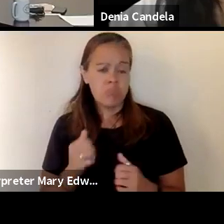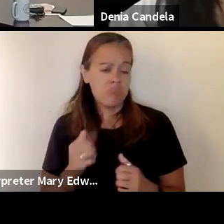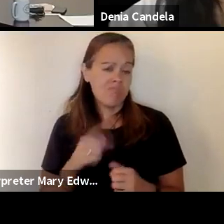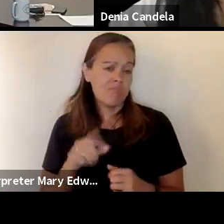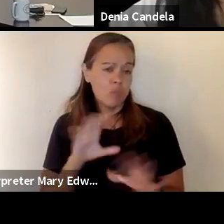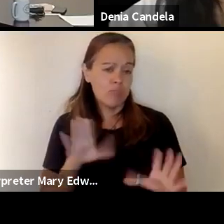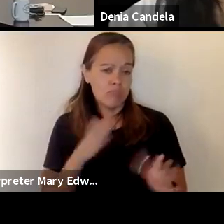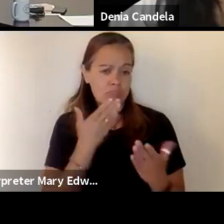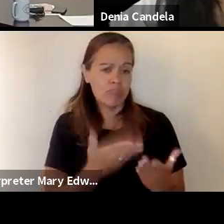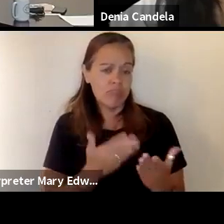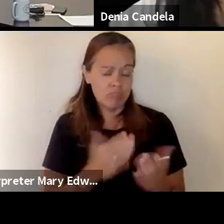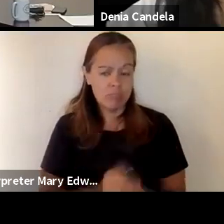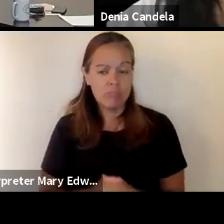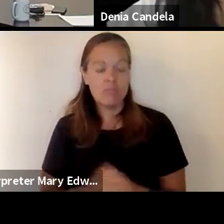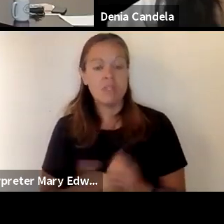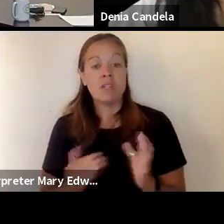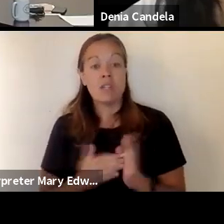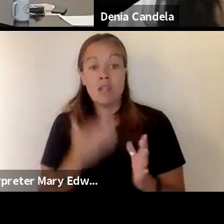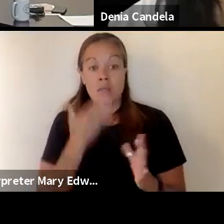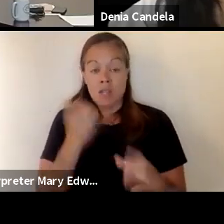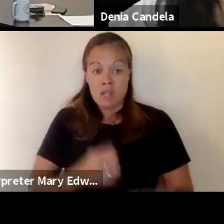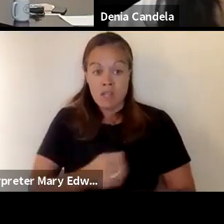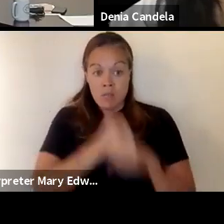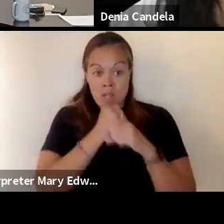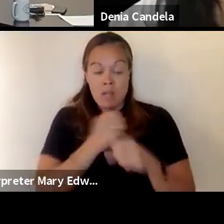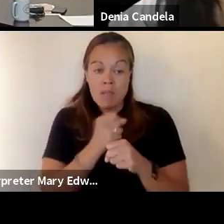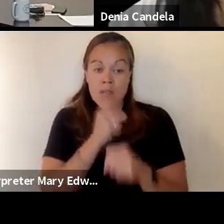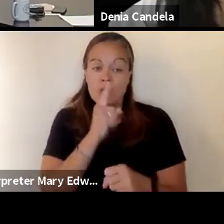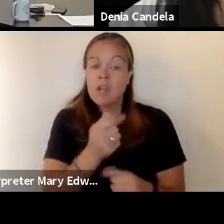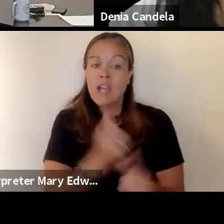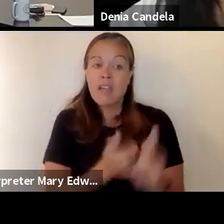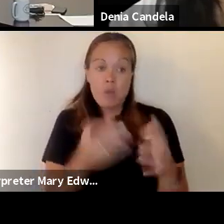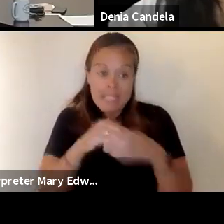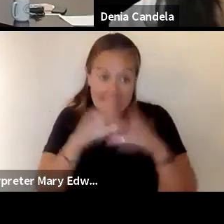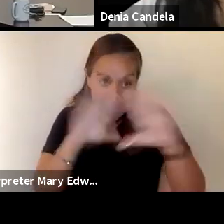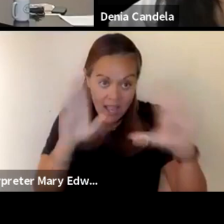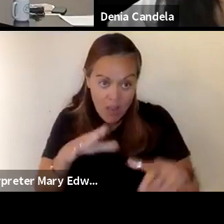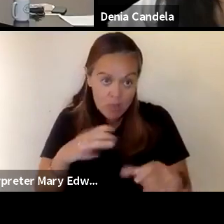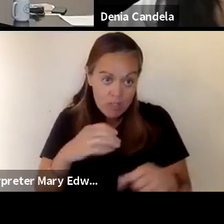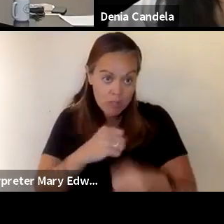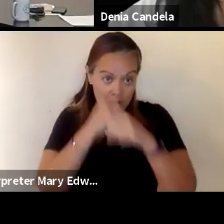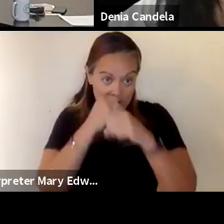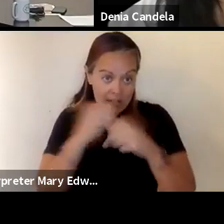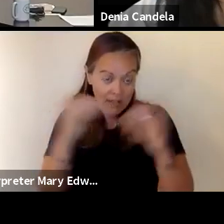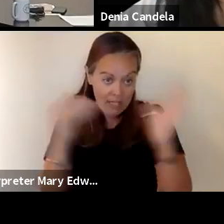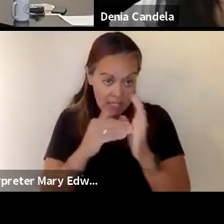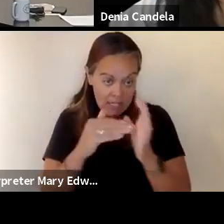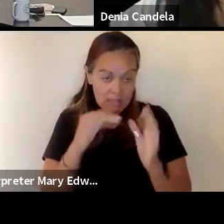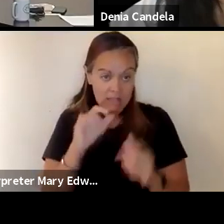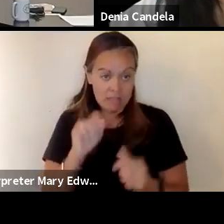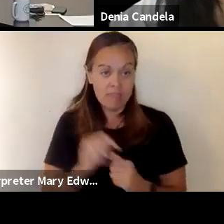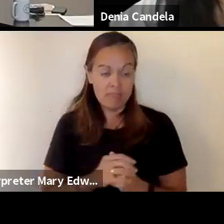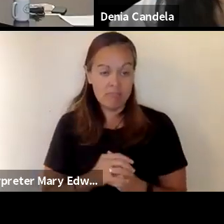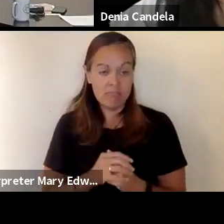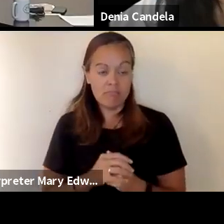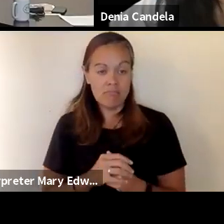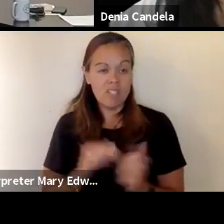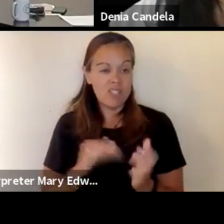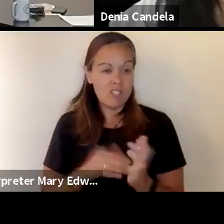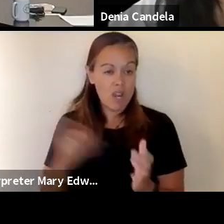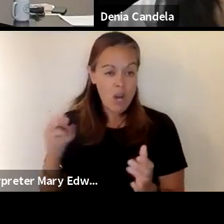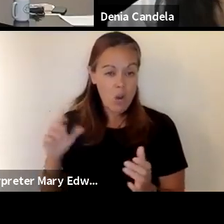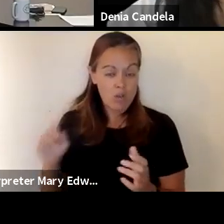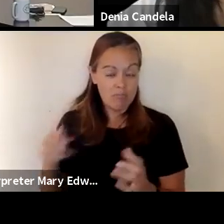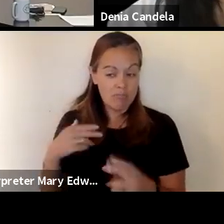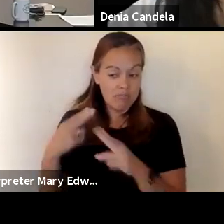um again the best protection is to make sure everybody in the household is protected against it because as dr harrington mentioned earlier